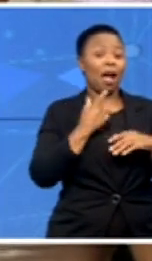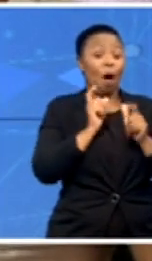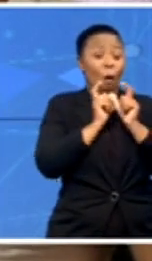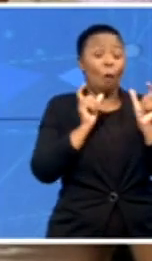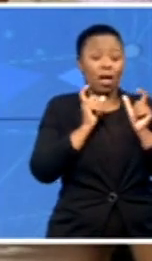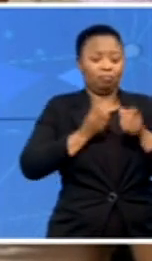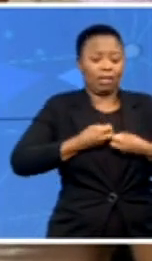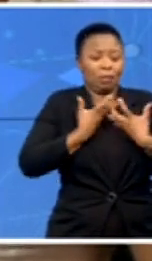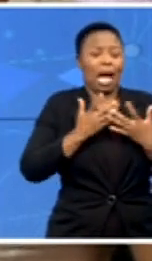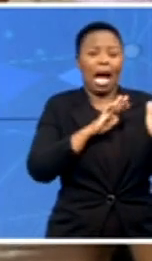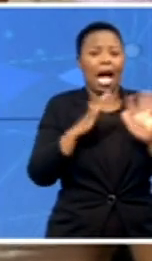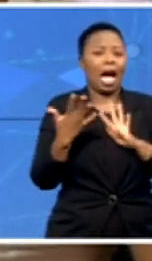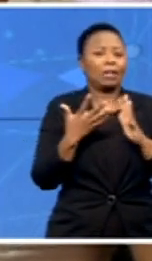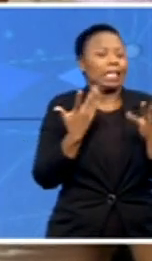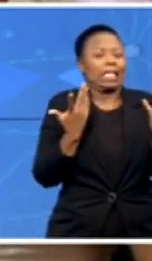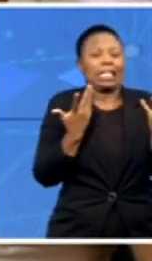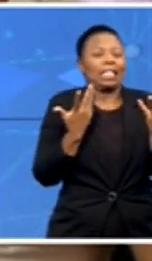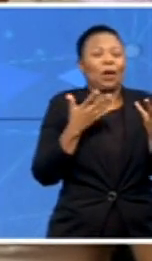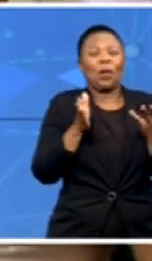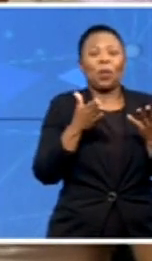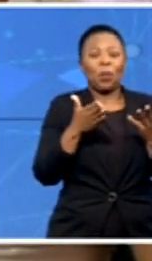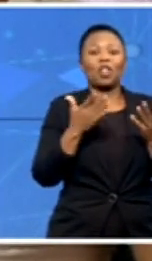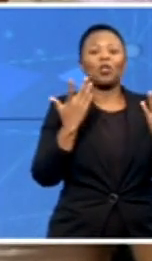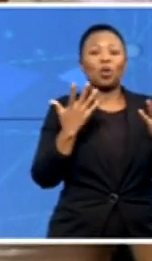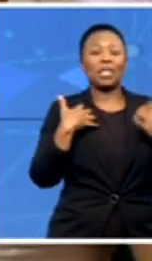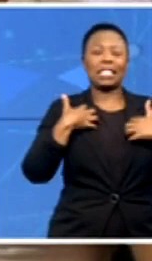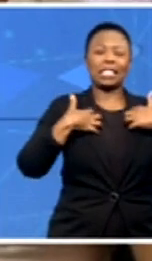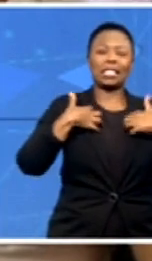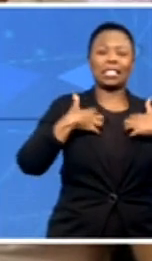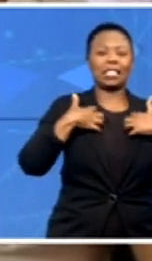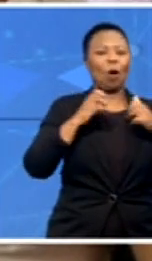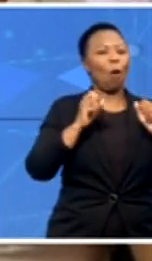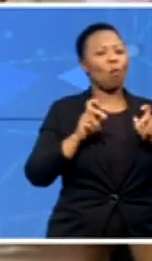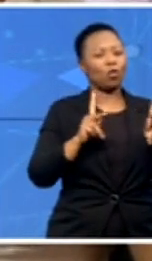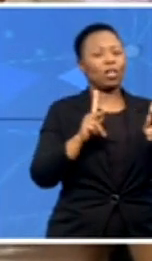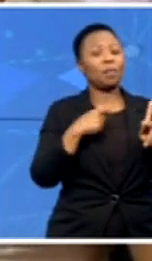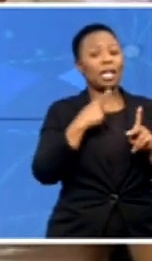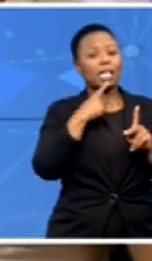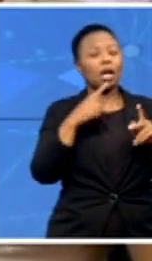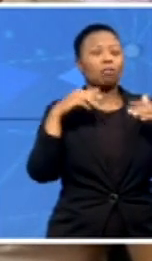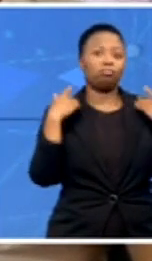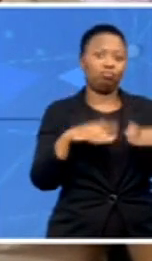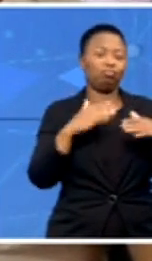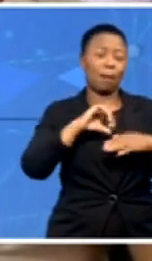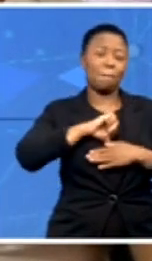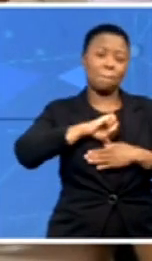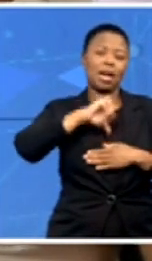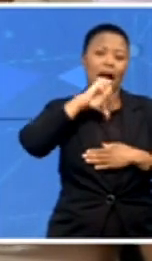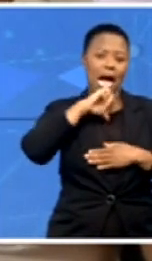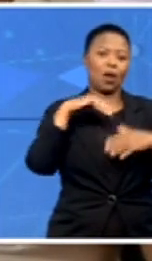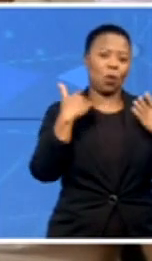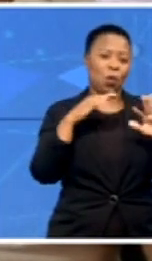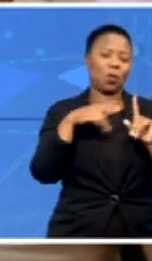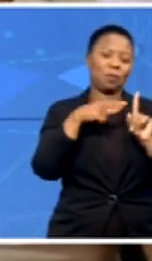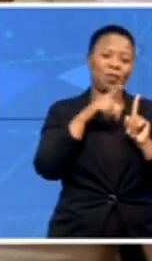We are so excited for this opportunity. And like I said, extremely proud of Erin. Have you ever thought that she would make